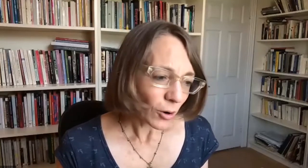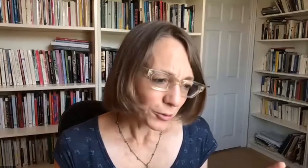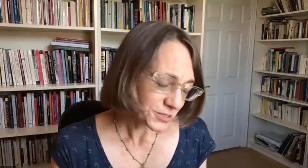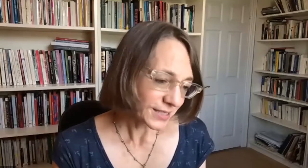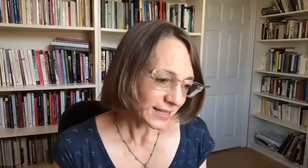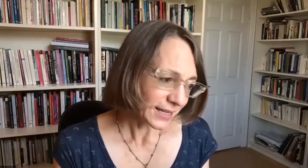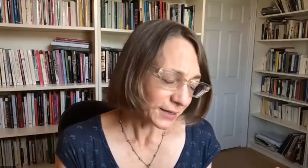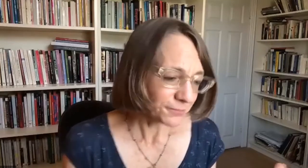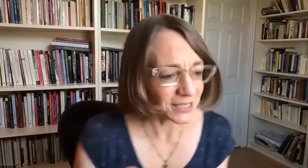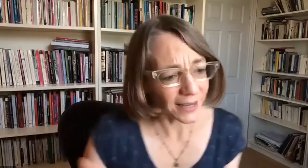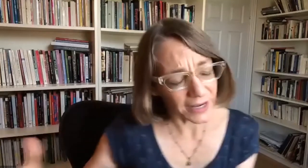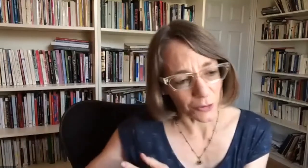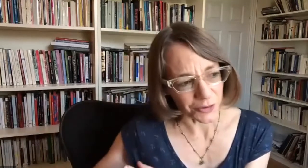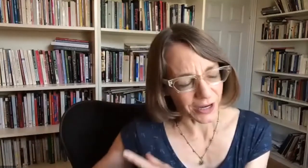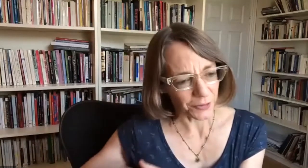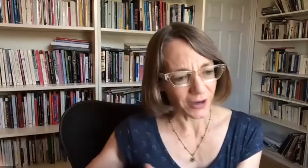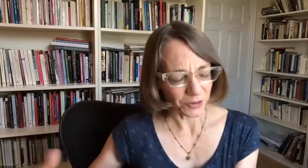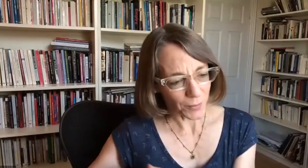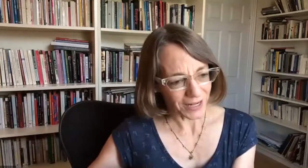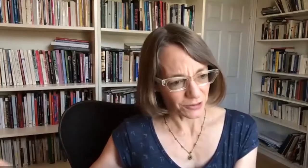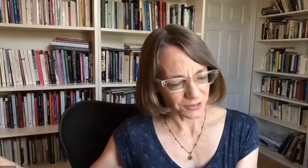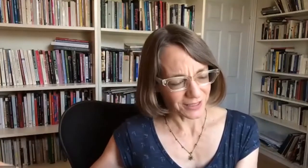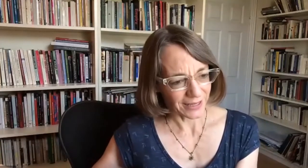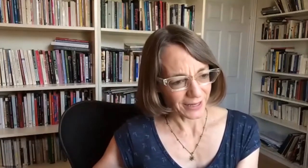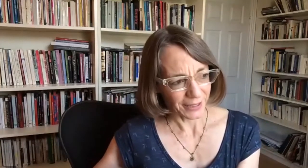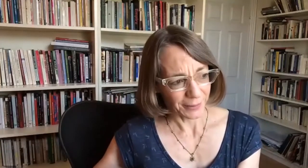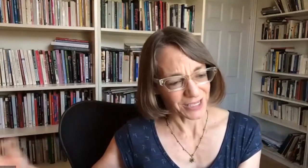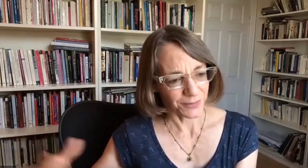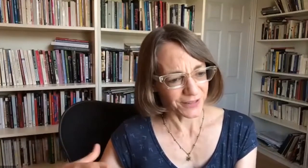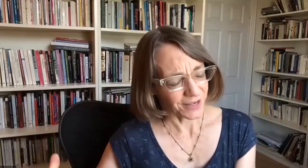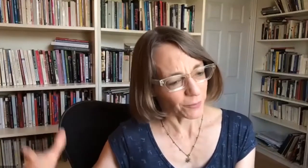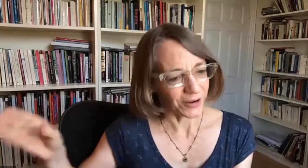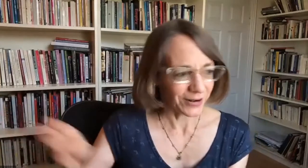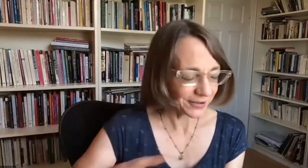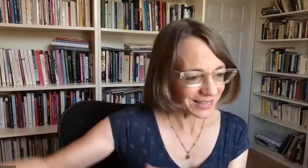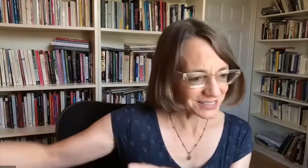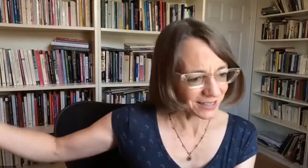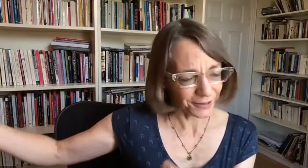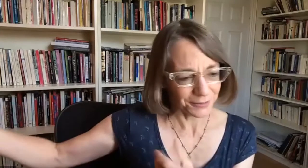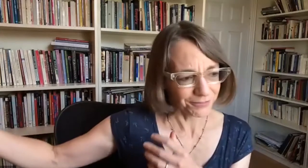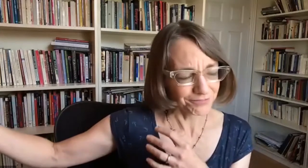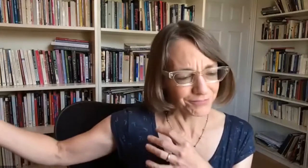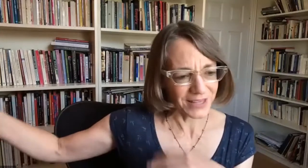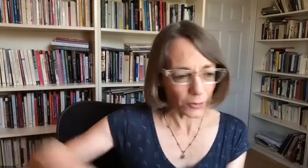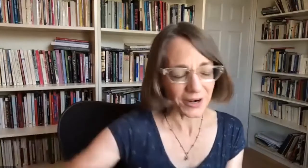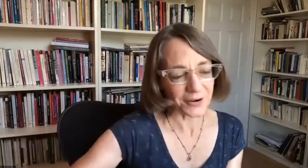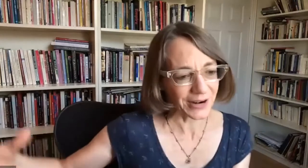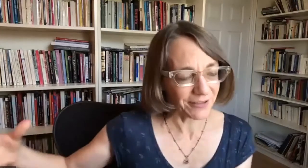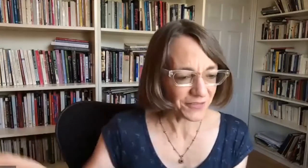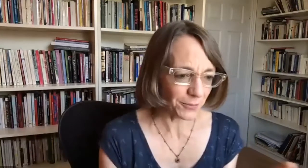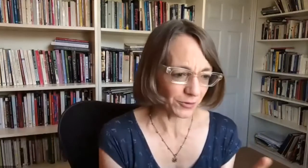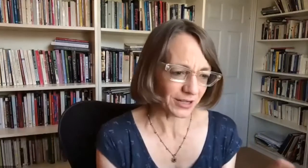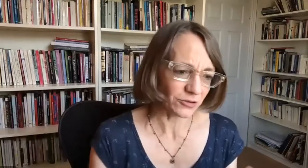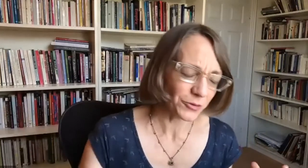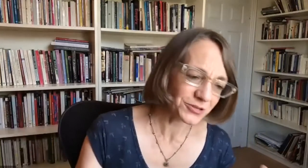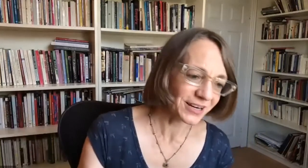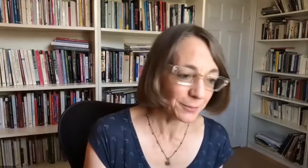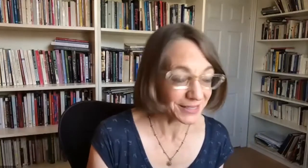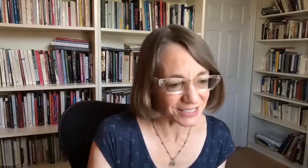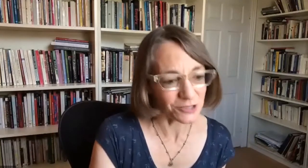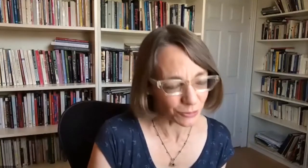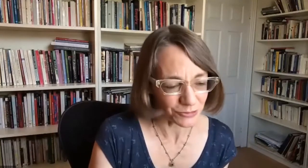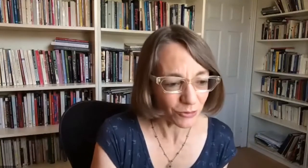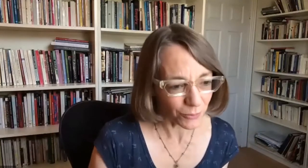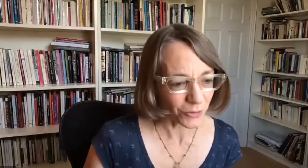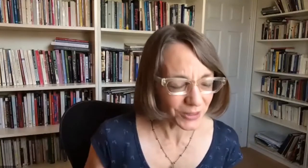quiz or test dynamics? Or if you have found arguments that say, you know, race is no